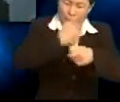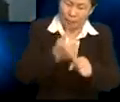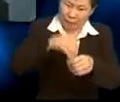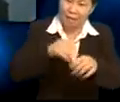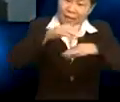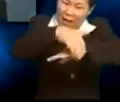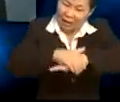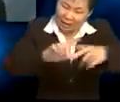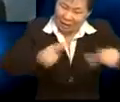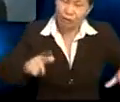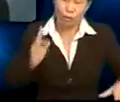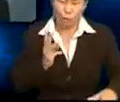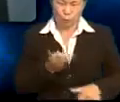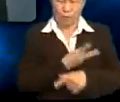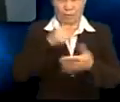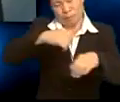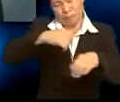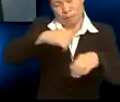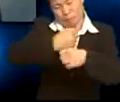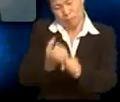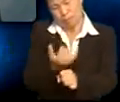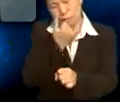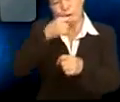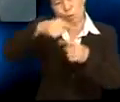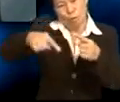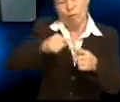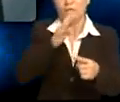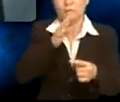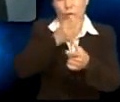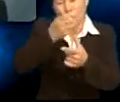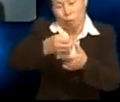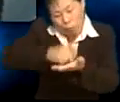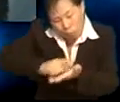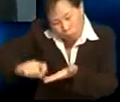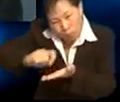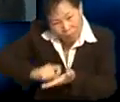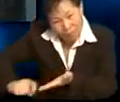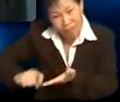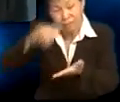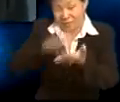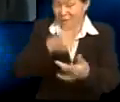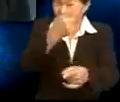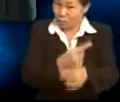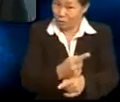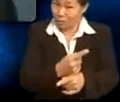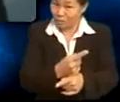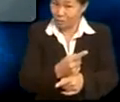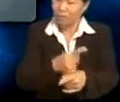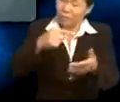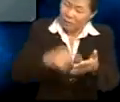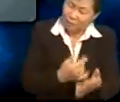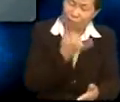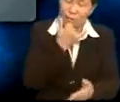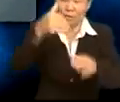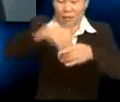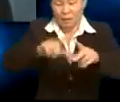in the English language. We sometimes make mistakes when we speak or write. That's right, Yasmin. Sometimes